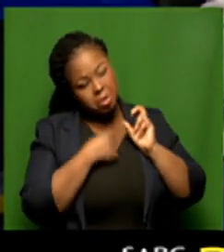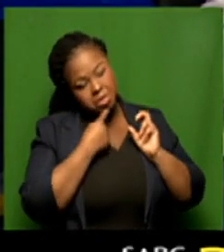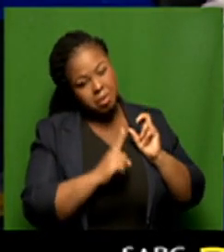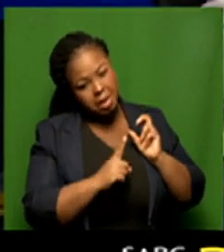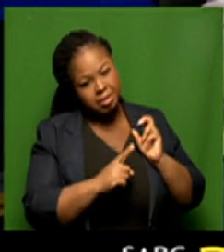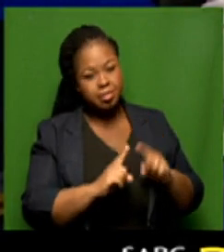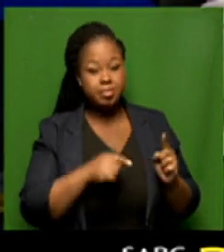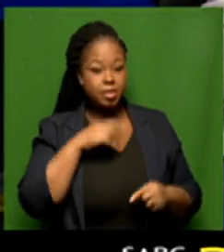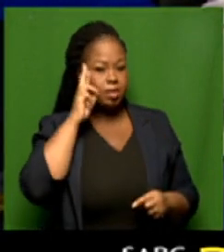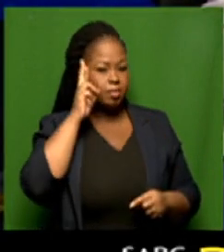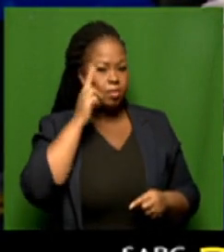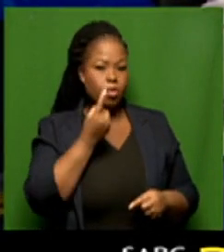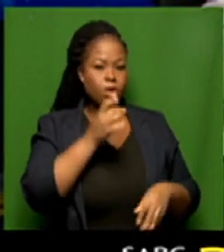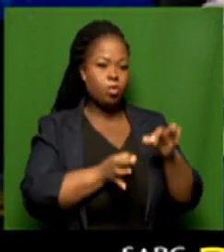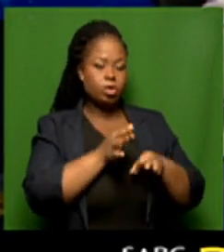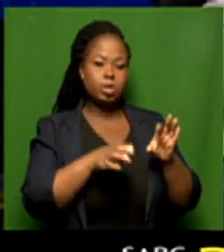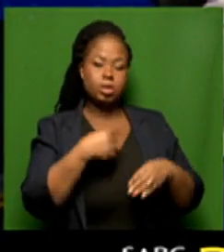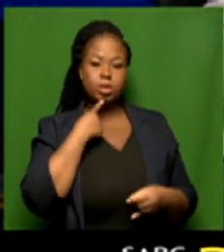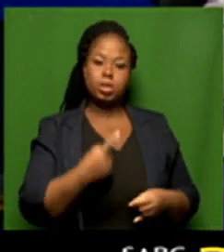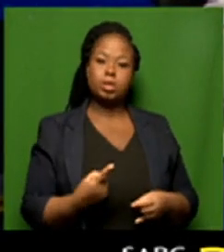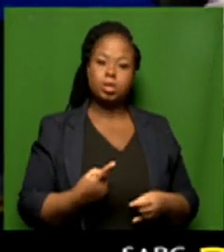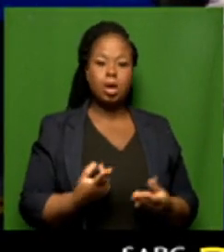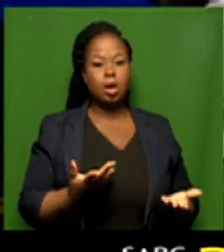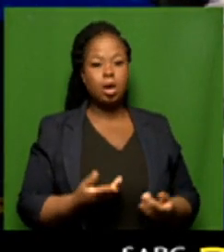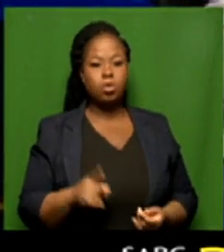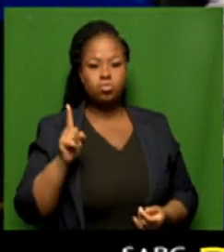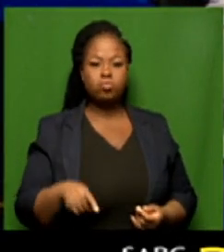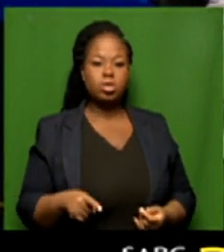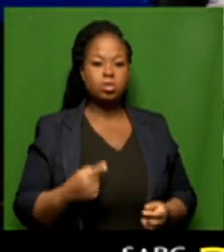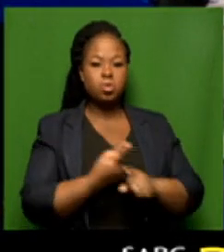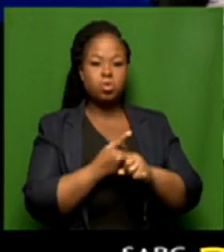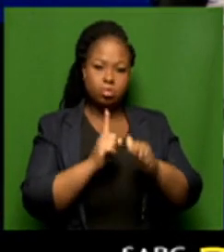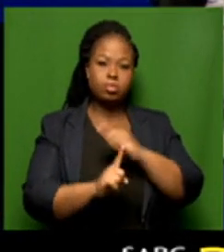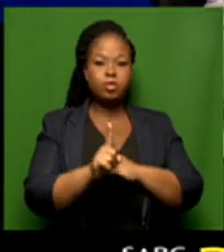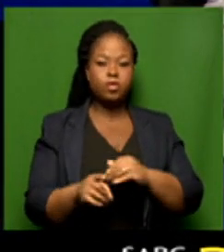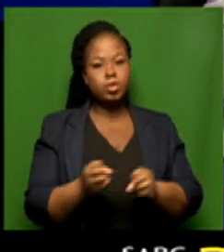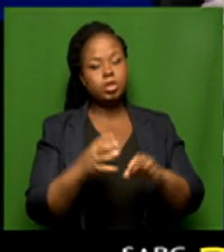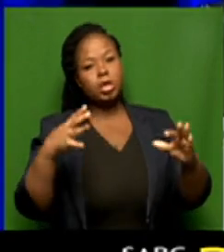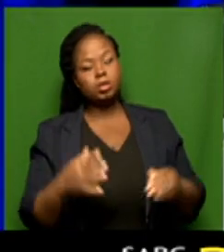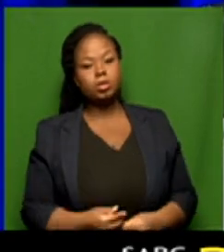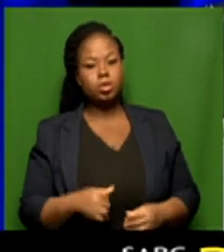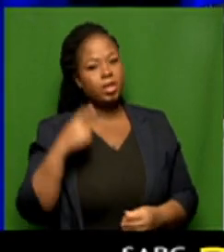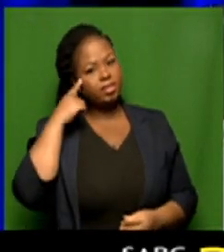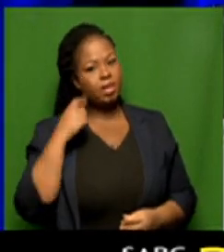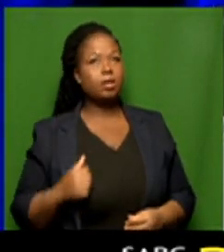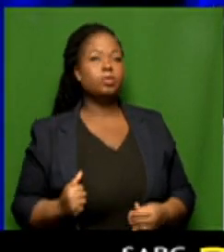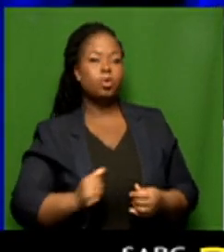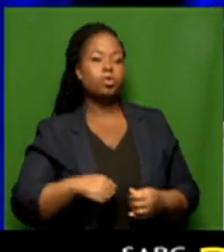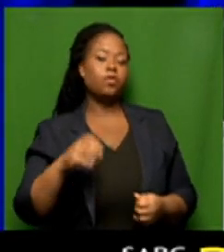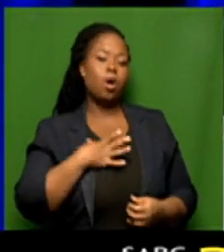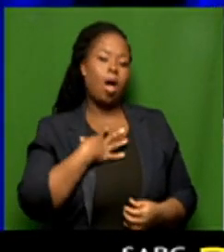Yeah. I remember there's one party that came and said, we should have just come to you right in the beginning, we'd have saved ourselves, I think.